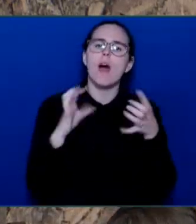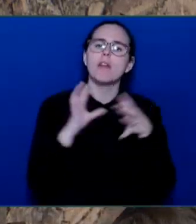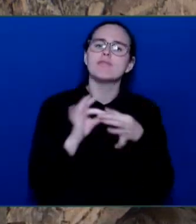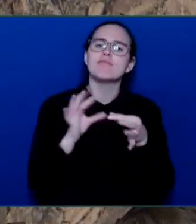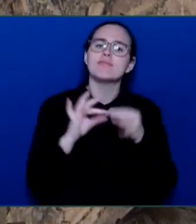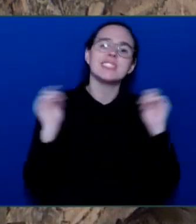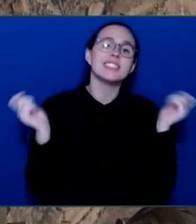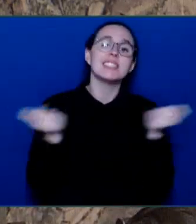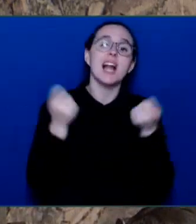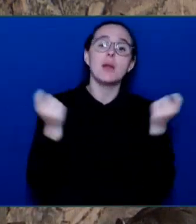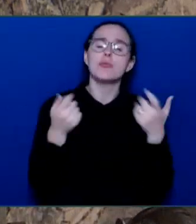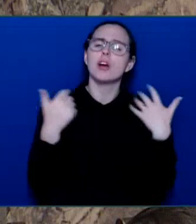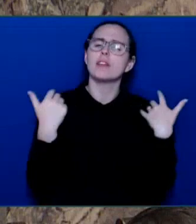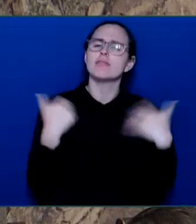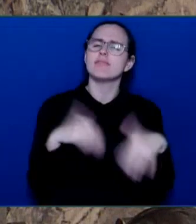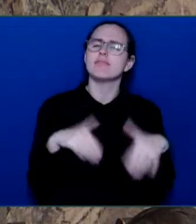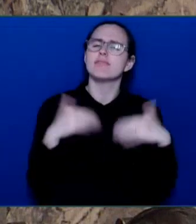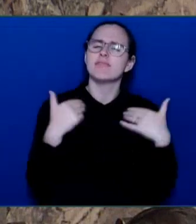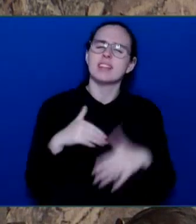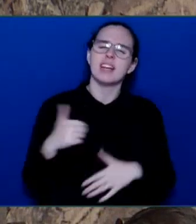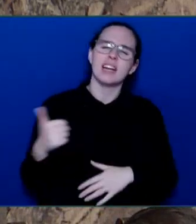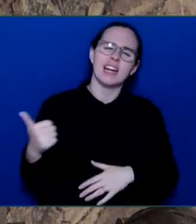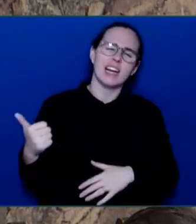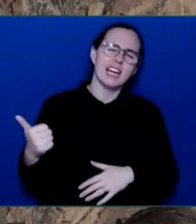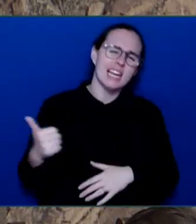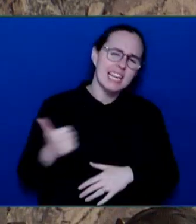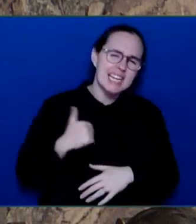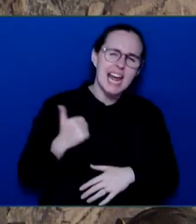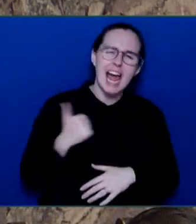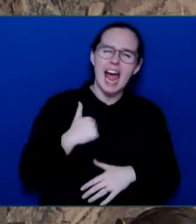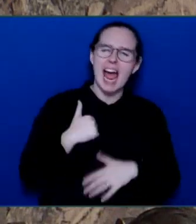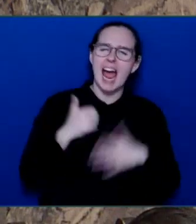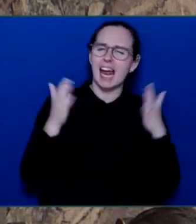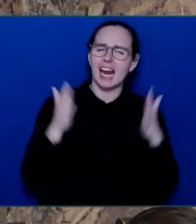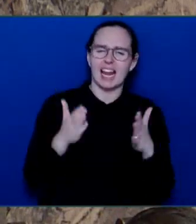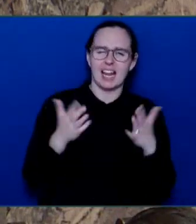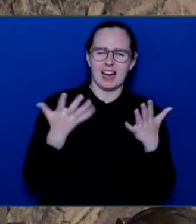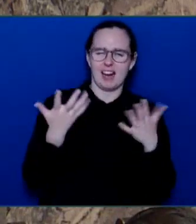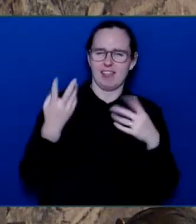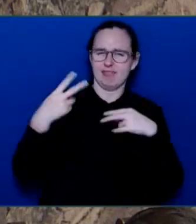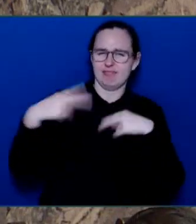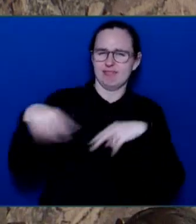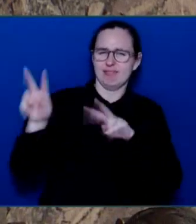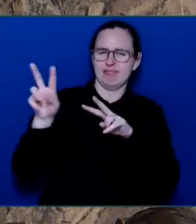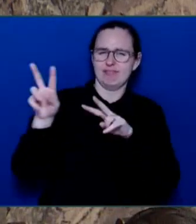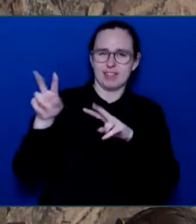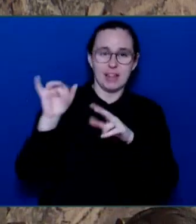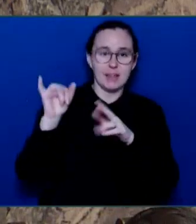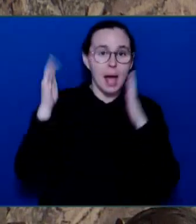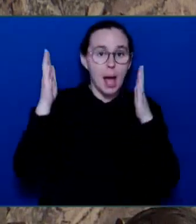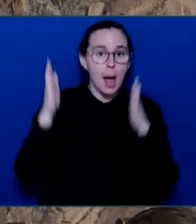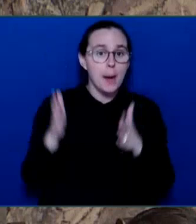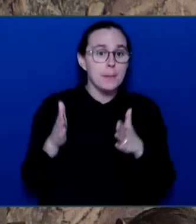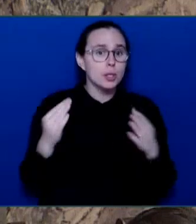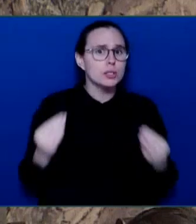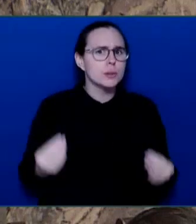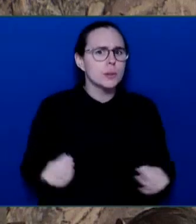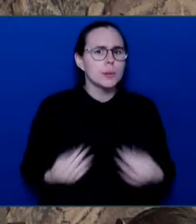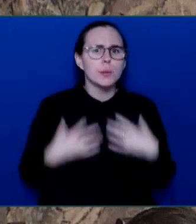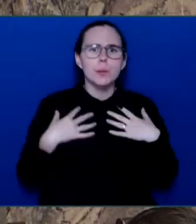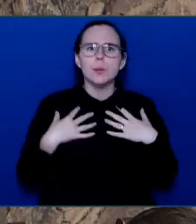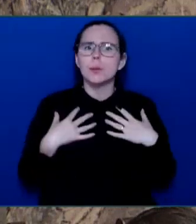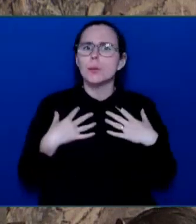That icon is, of course, somebody that's inspired British Columbians, but Canadians across this nation. That is, of course, Christine